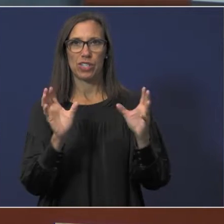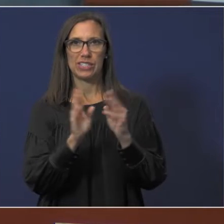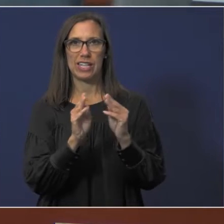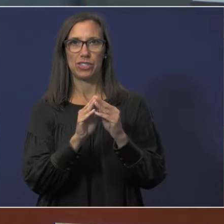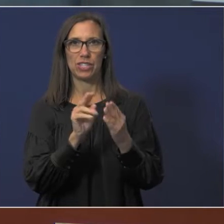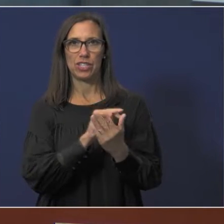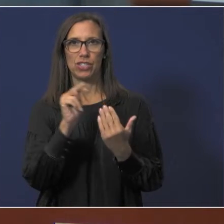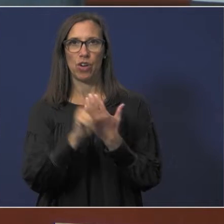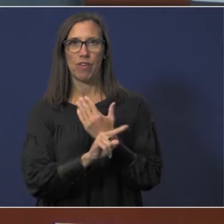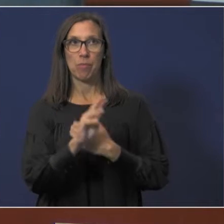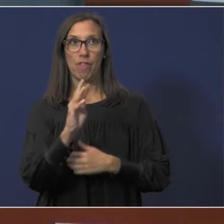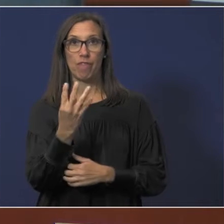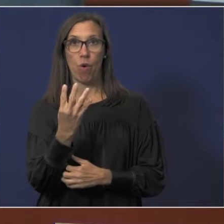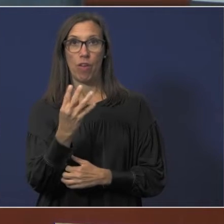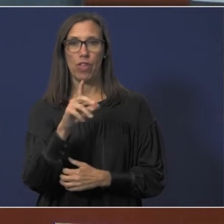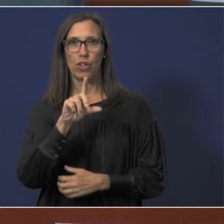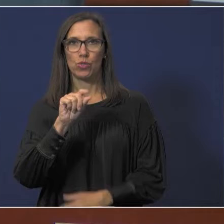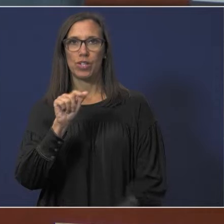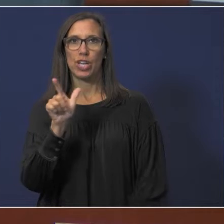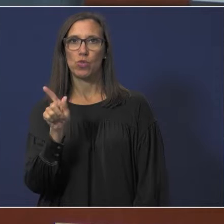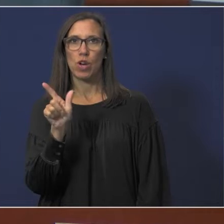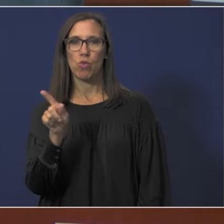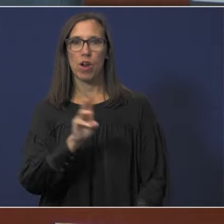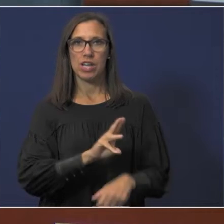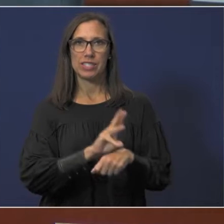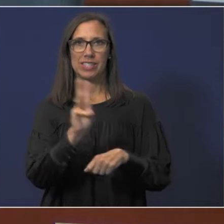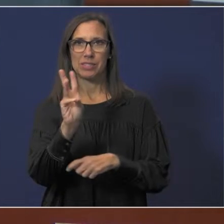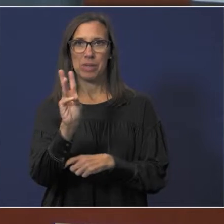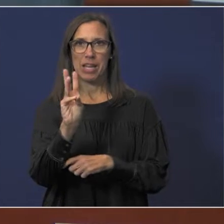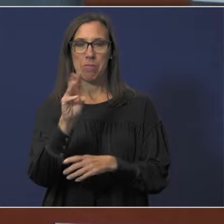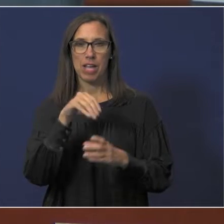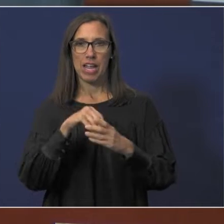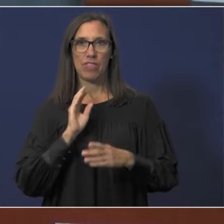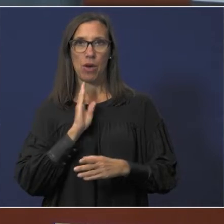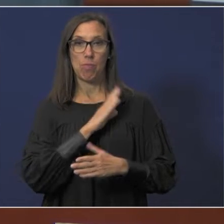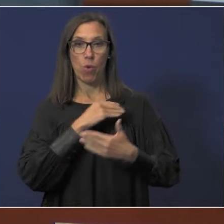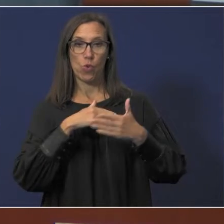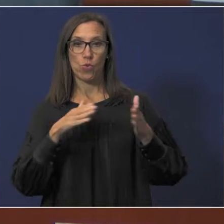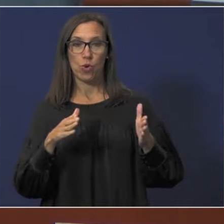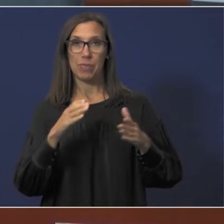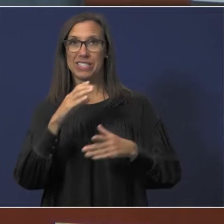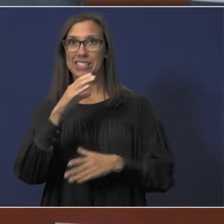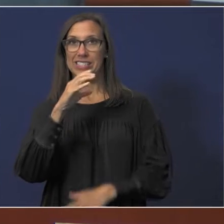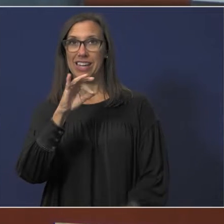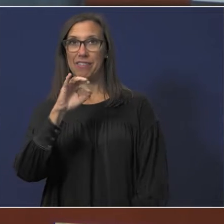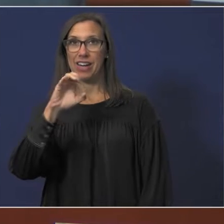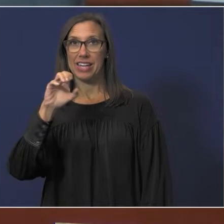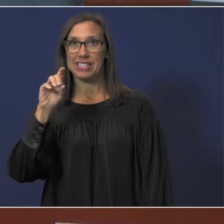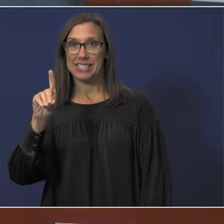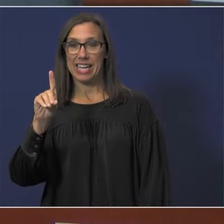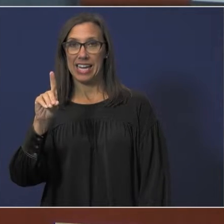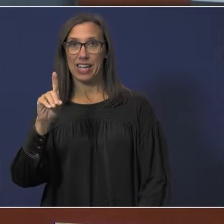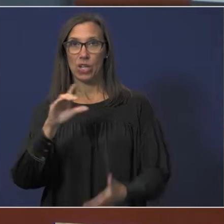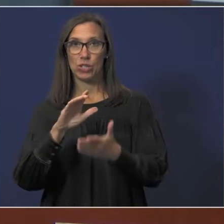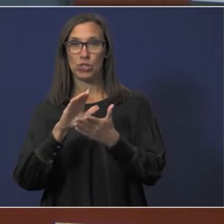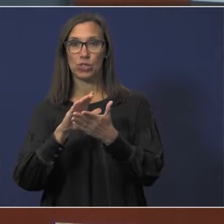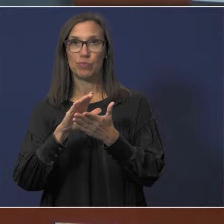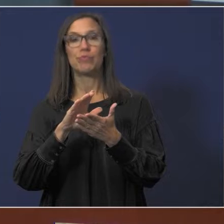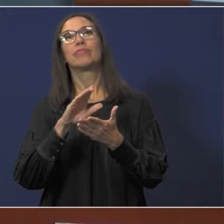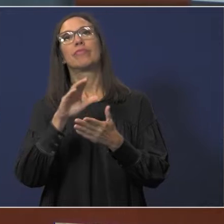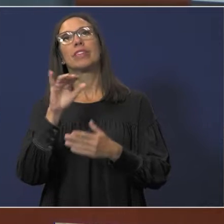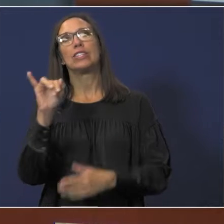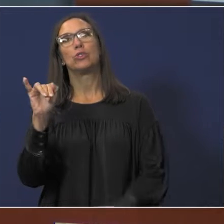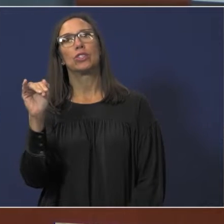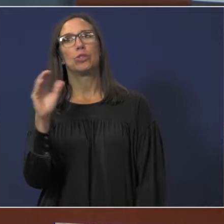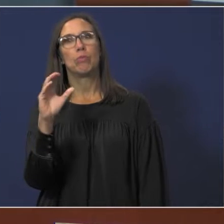November 4th, 2021 at 6 p.m. in the boardroom of the Cypress-Fairbanks Independent School District Instructional